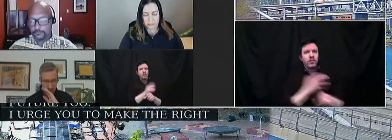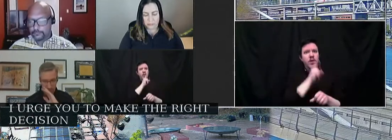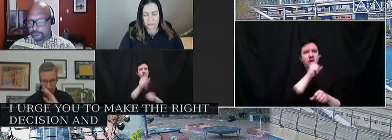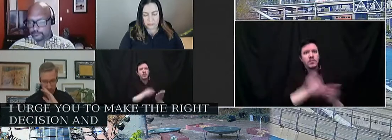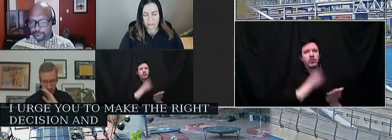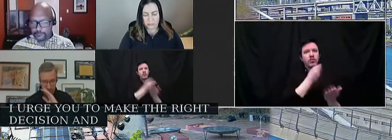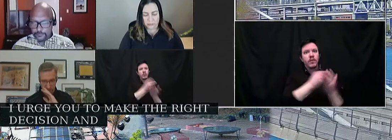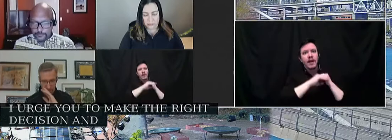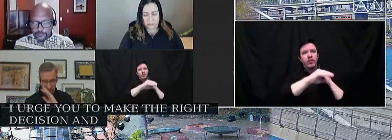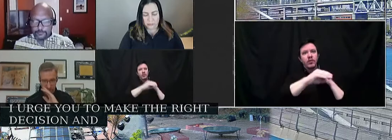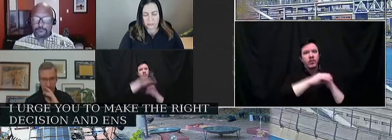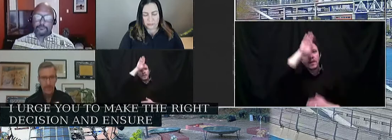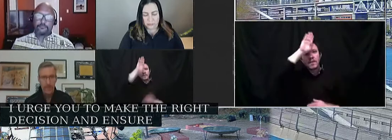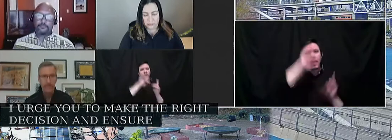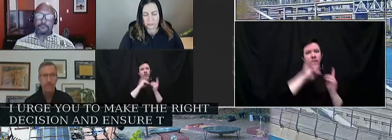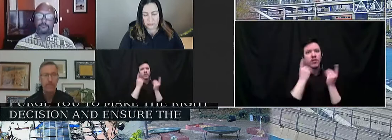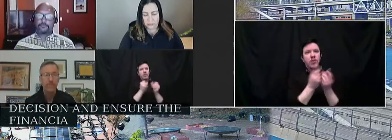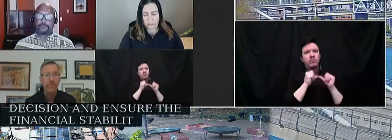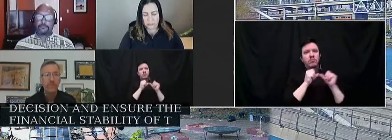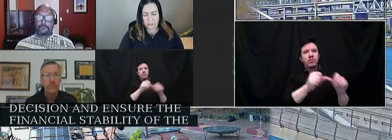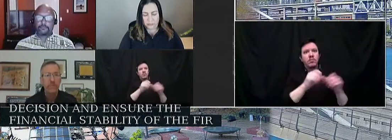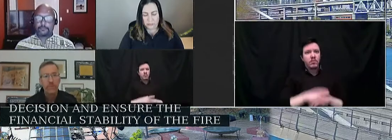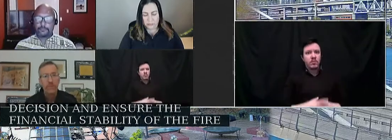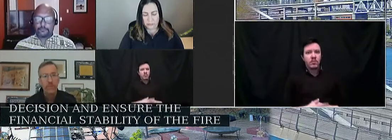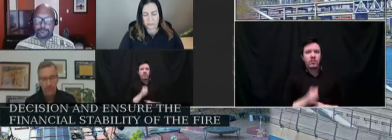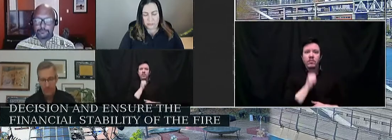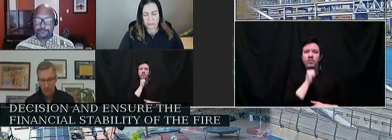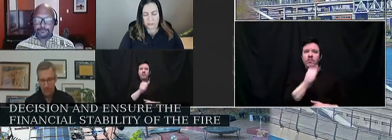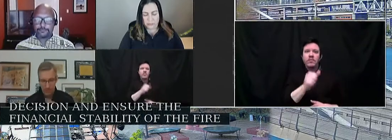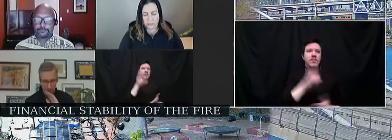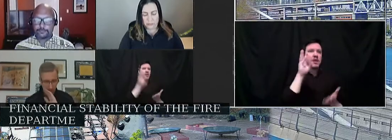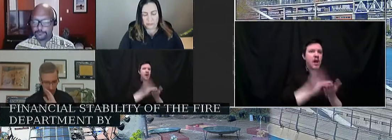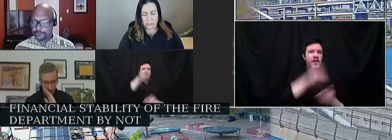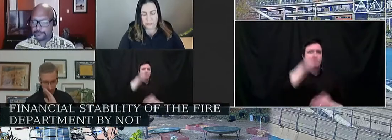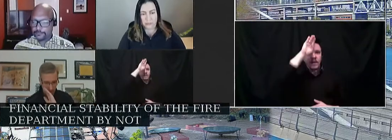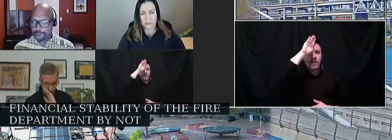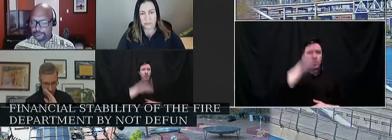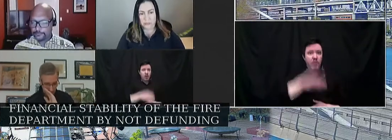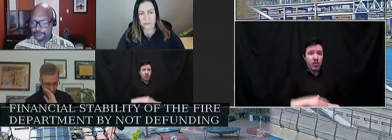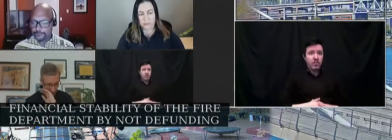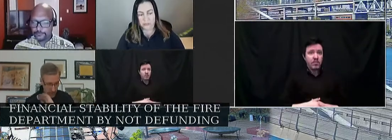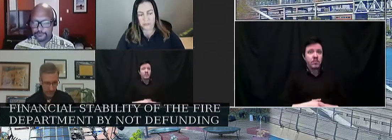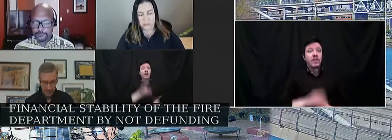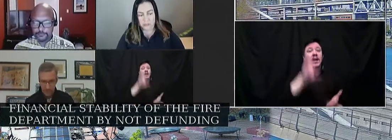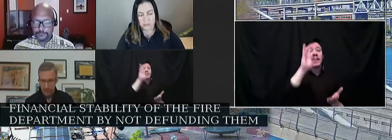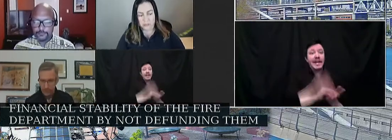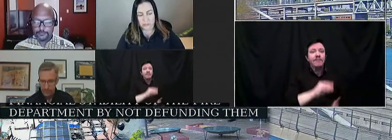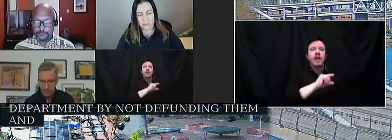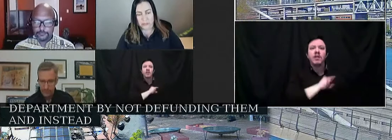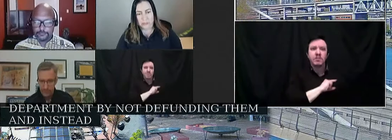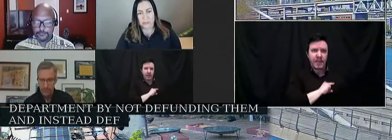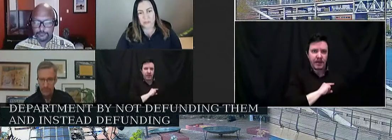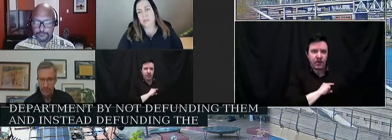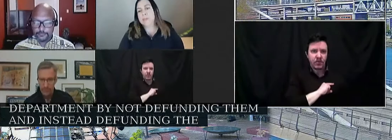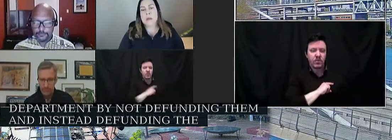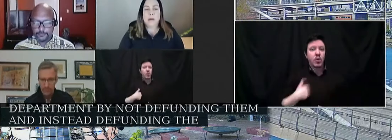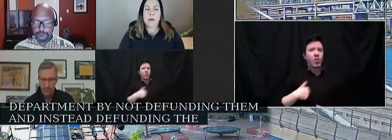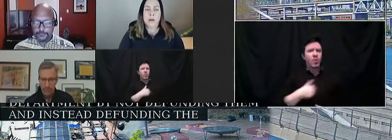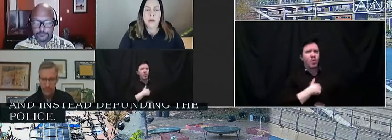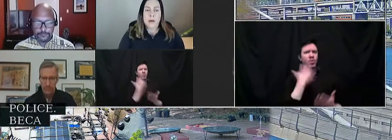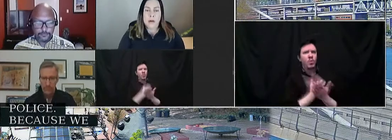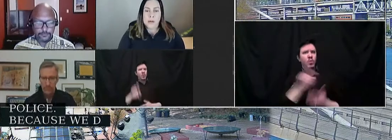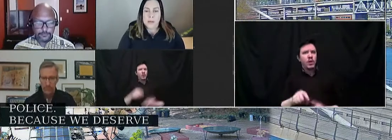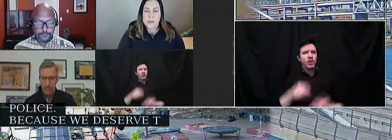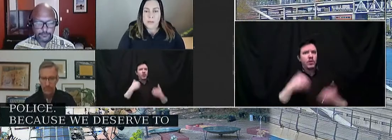stability of the fire department by not refunding them and instead refunding the police. Because we deserve to have